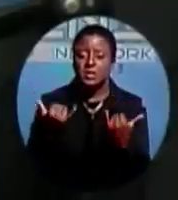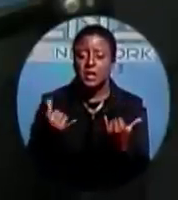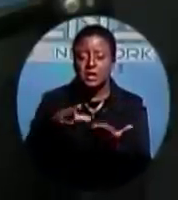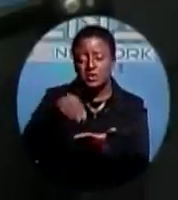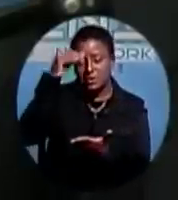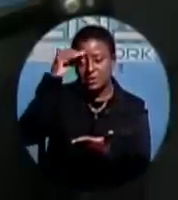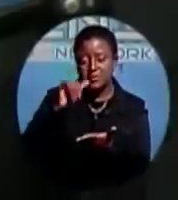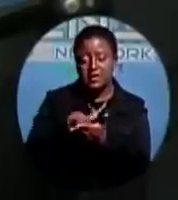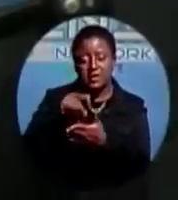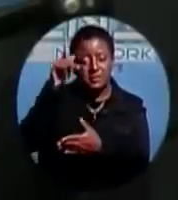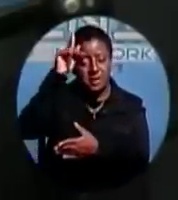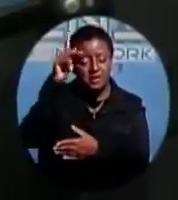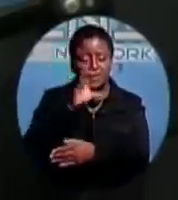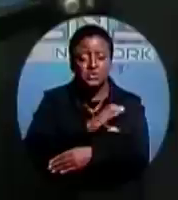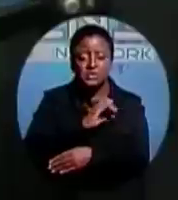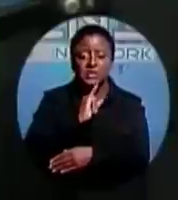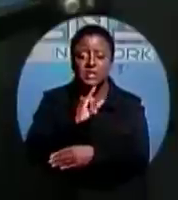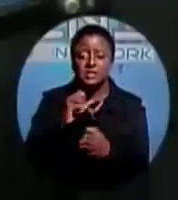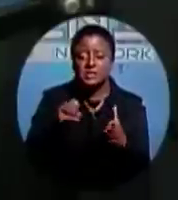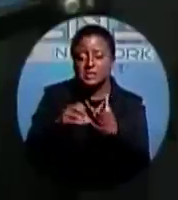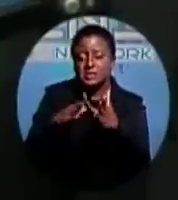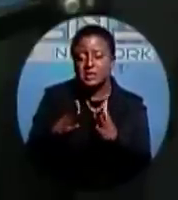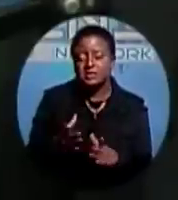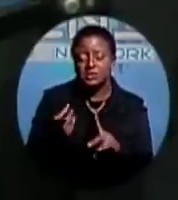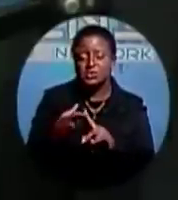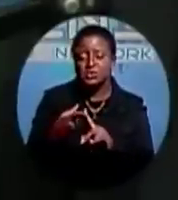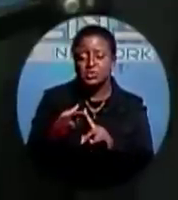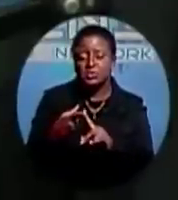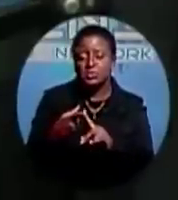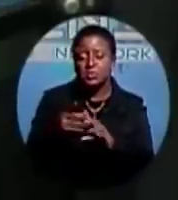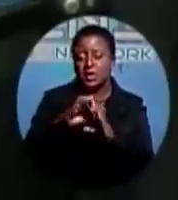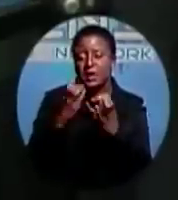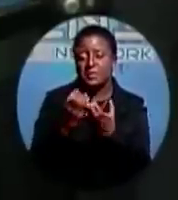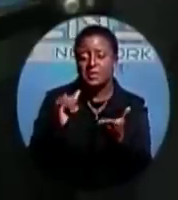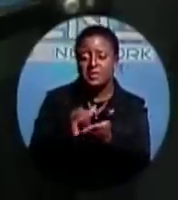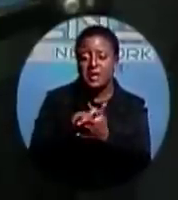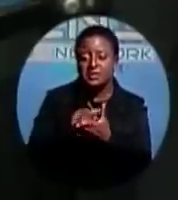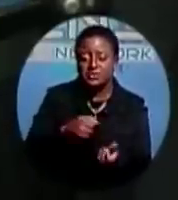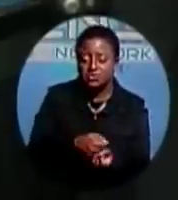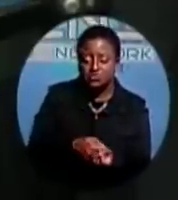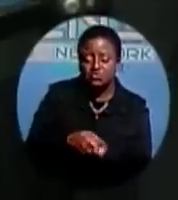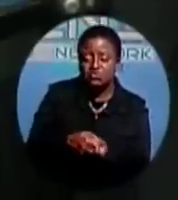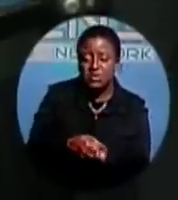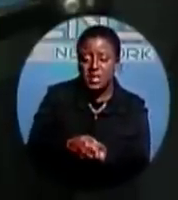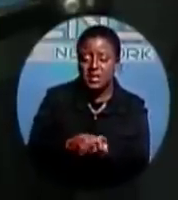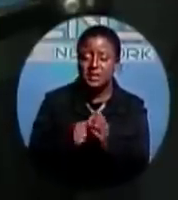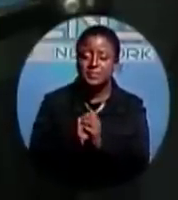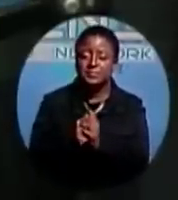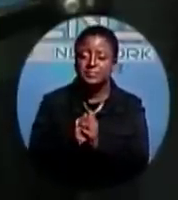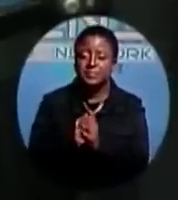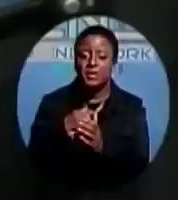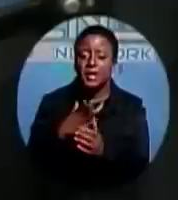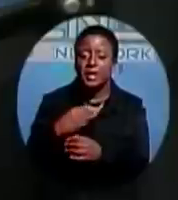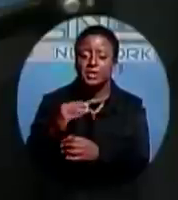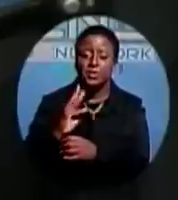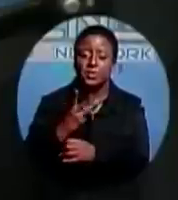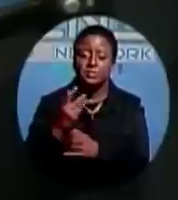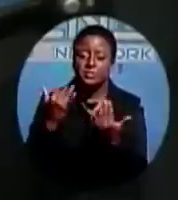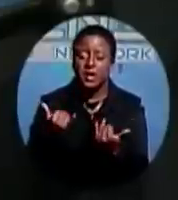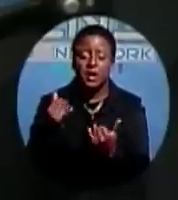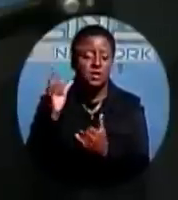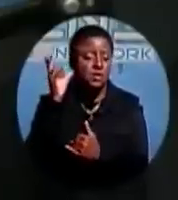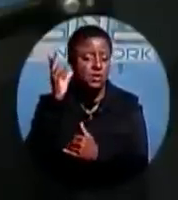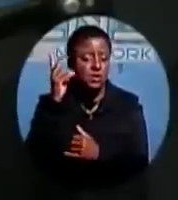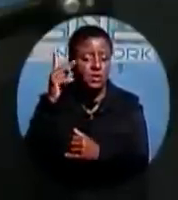the consultant to the company that's doing the drilling, and we've now heard the Prime